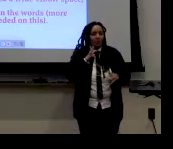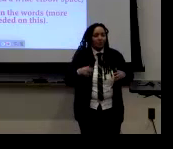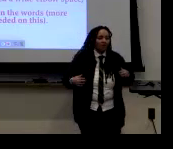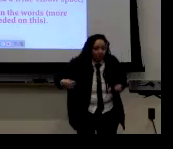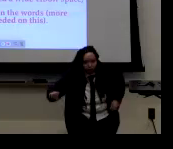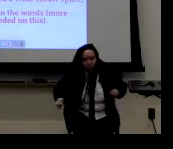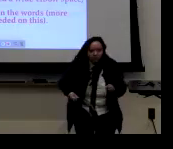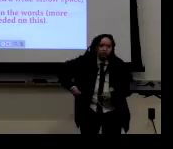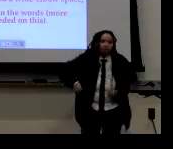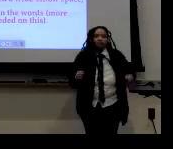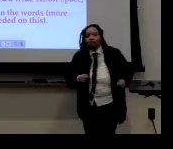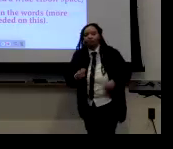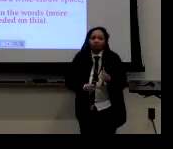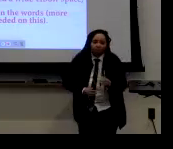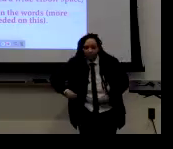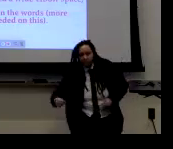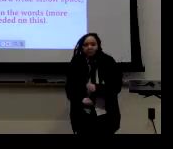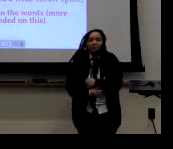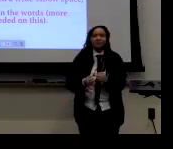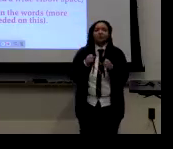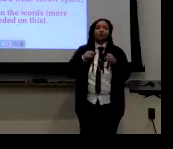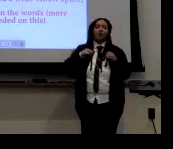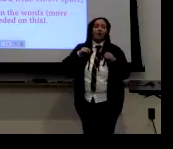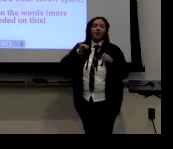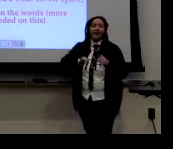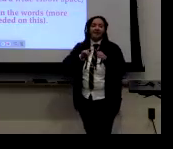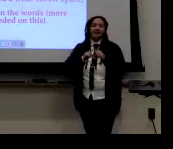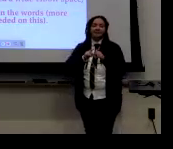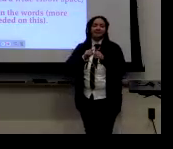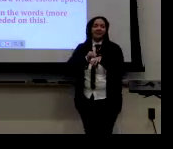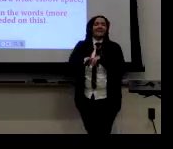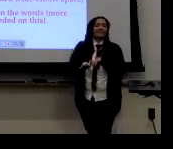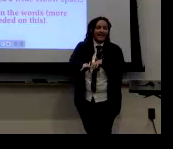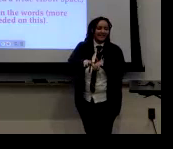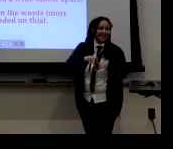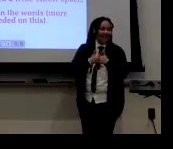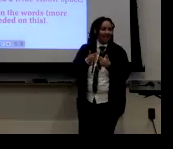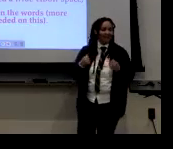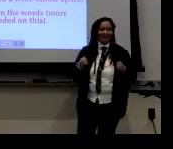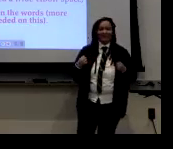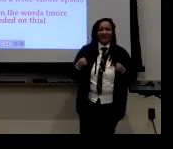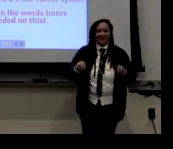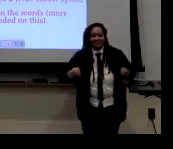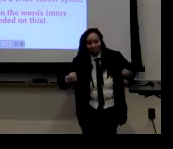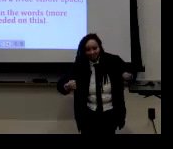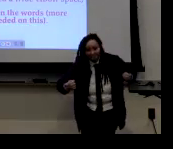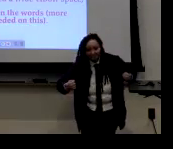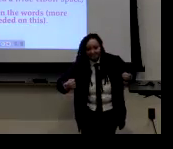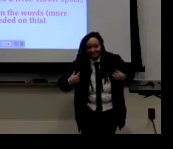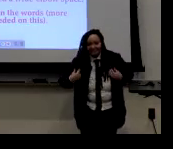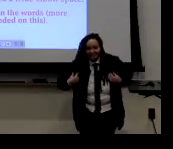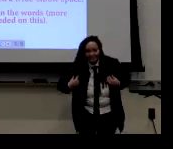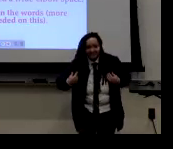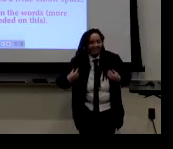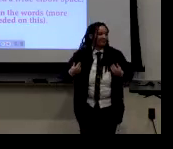on. Um, and so people were kind of, you know, being playful with it and that affect how they sign